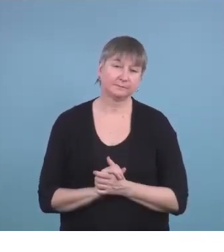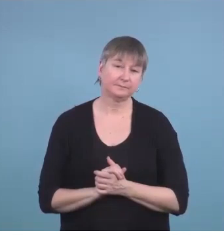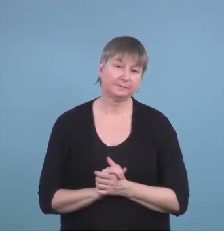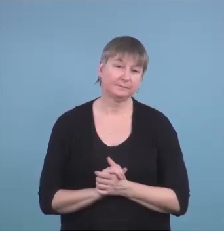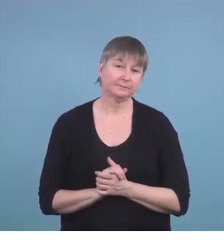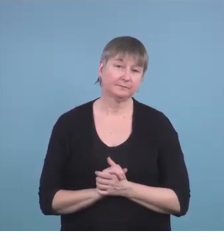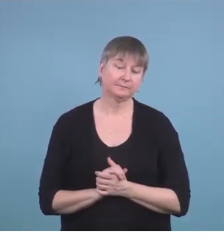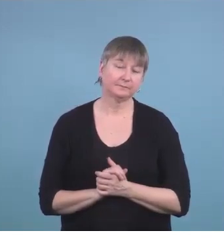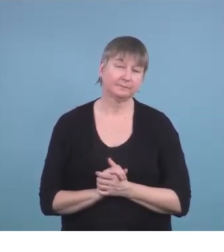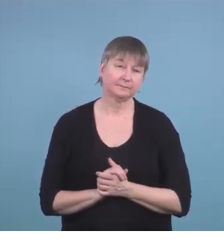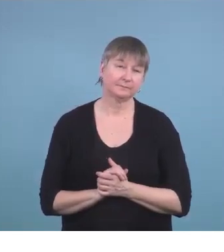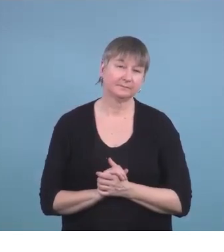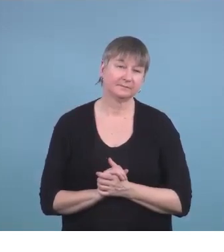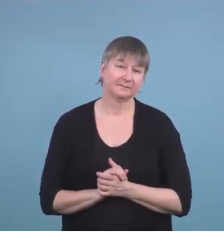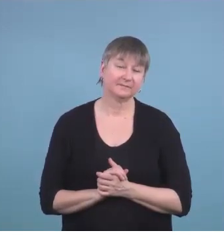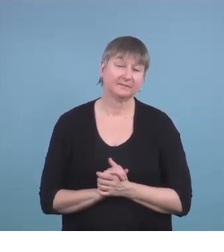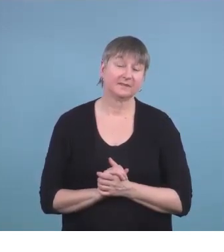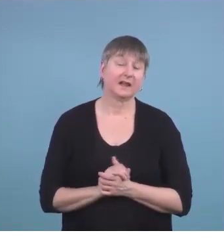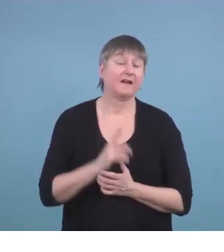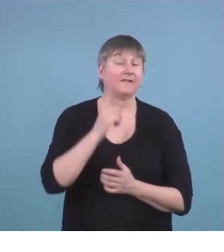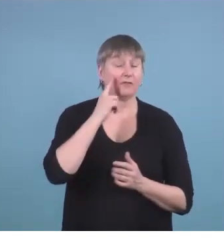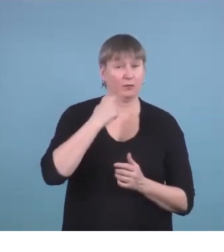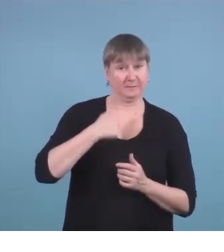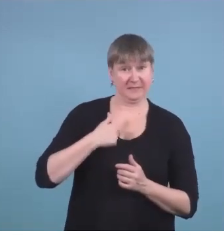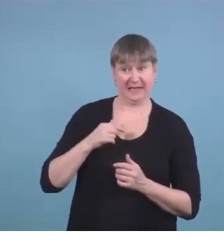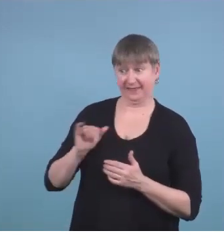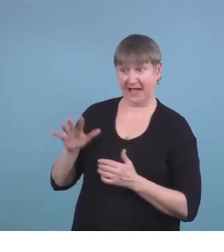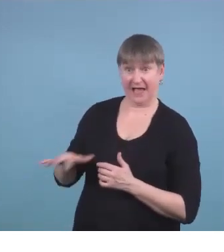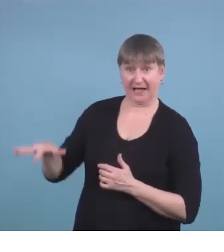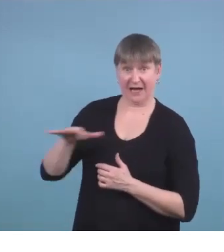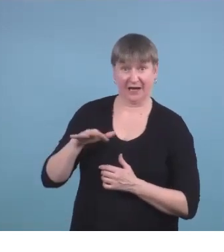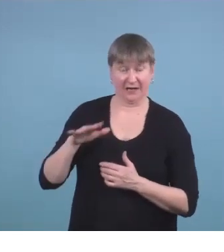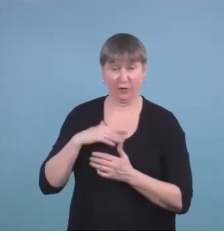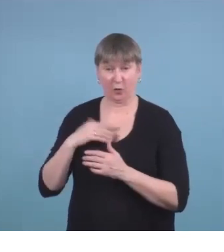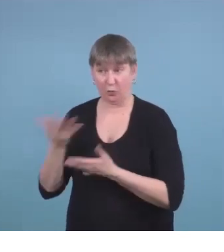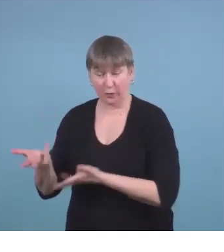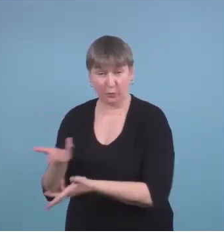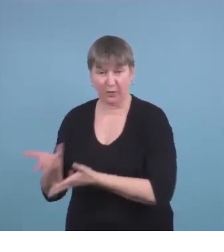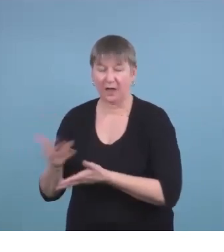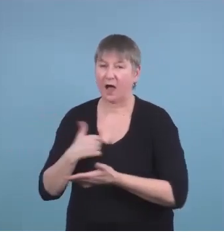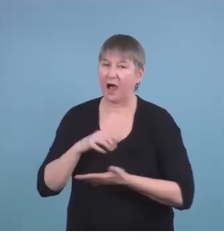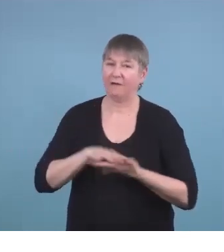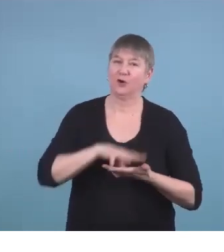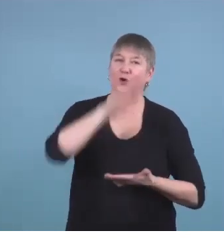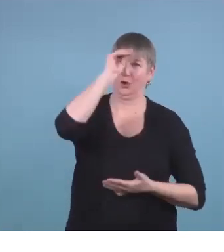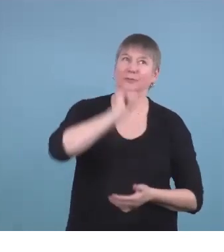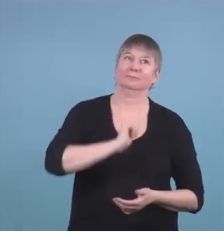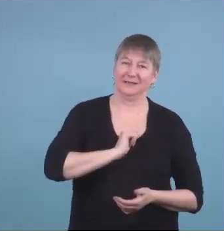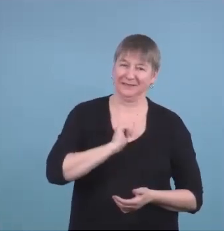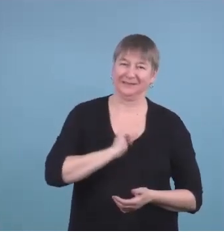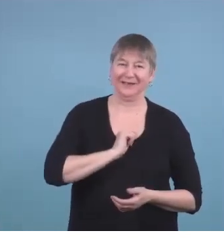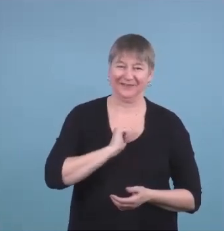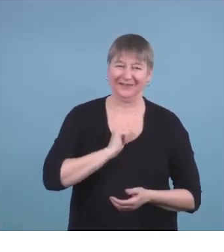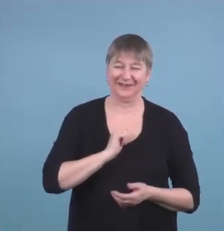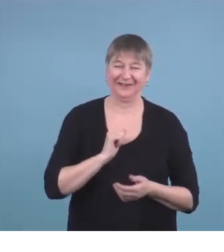this has been the area for me of the greatest learning in the last few years and one really important